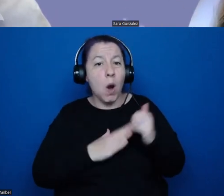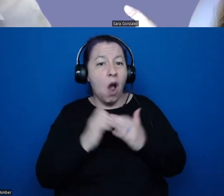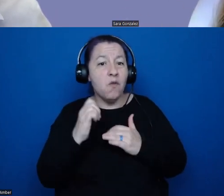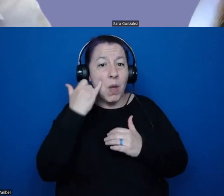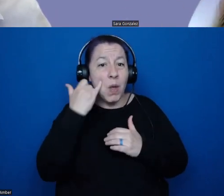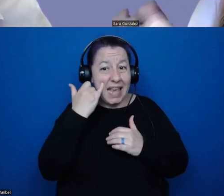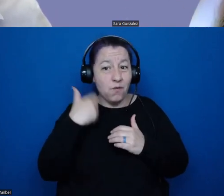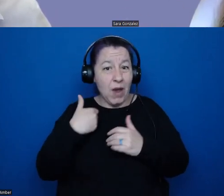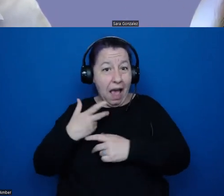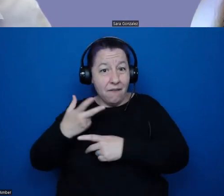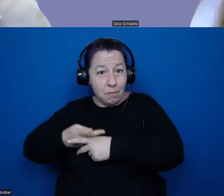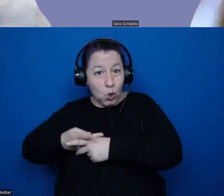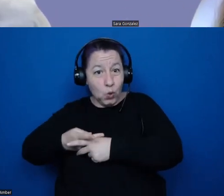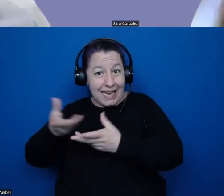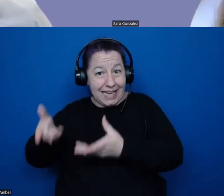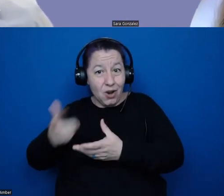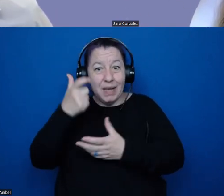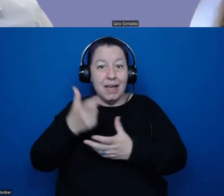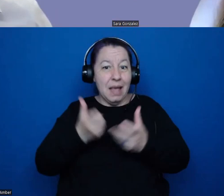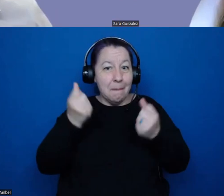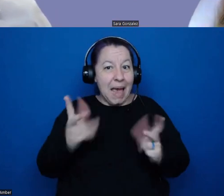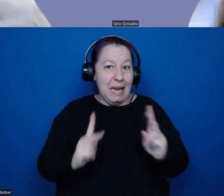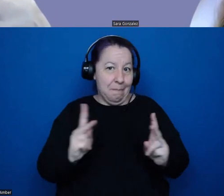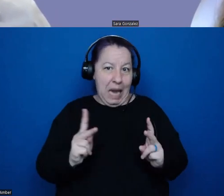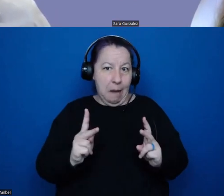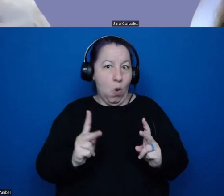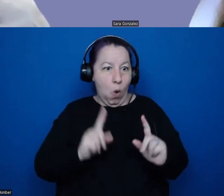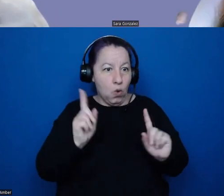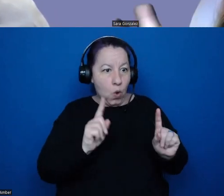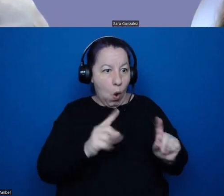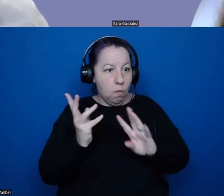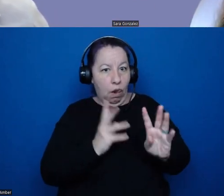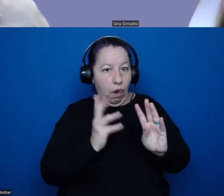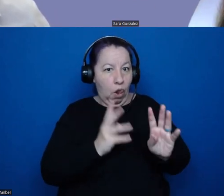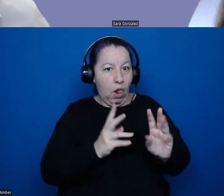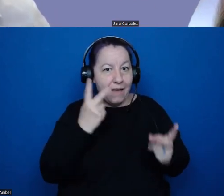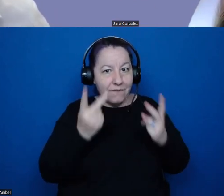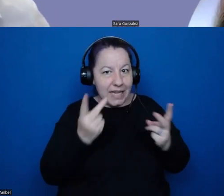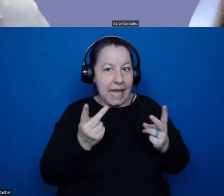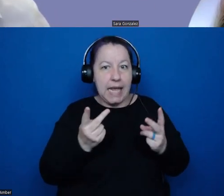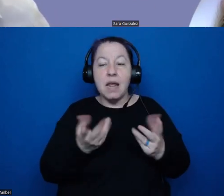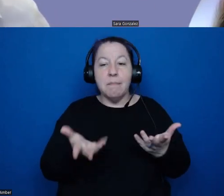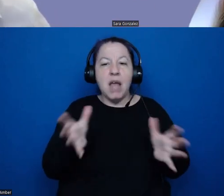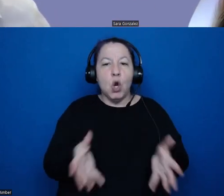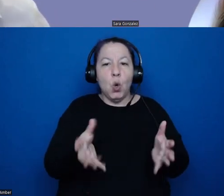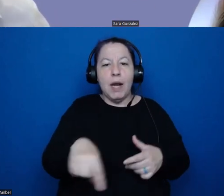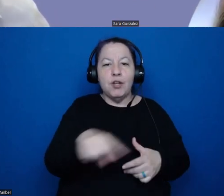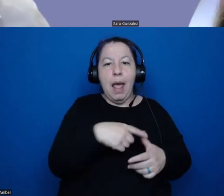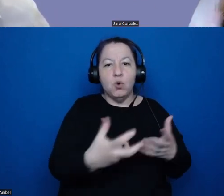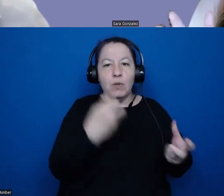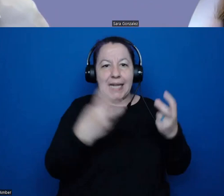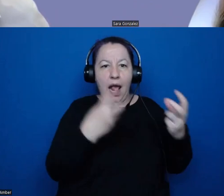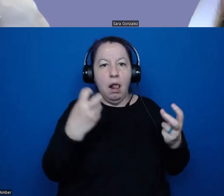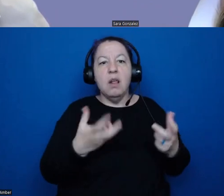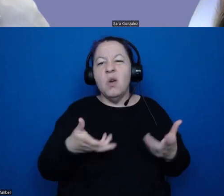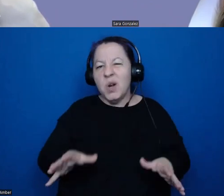this is a heavily visited place, for example, and it might encourage looting and whatnot. We don't think that that's really the case because,